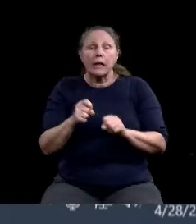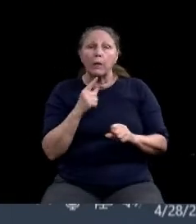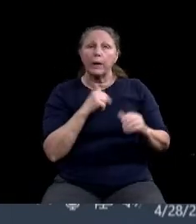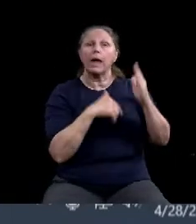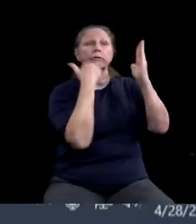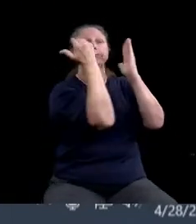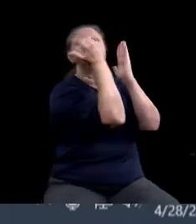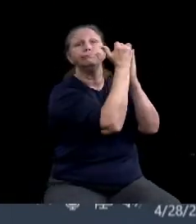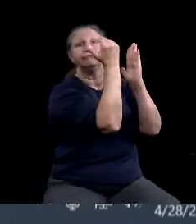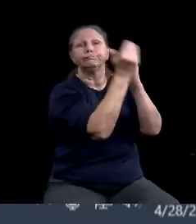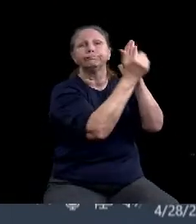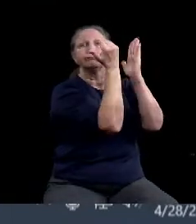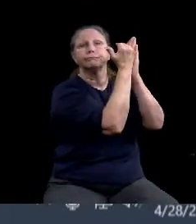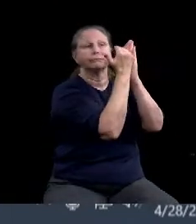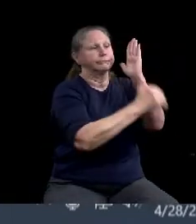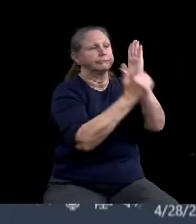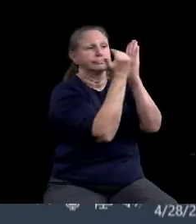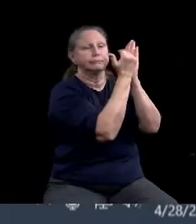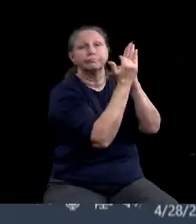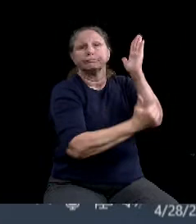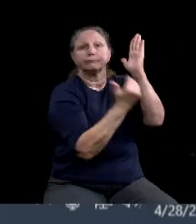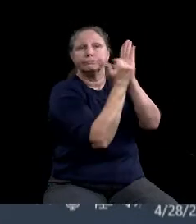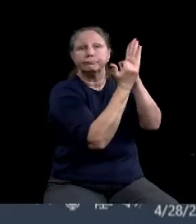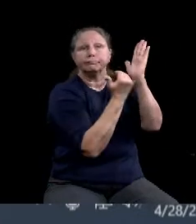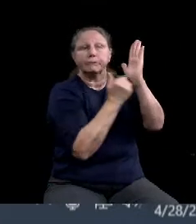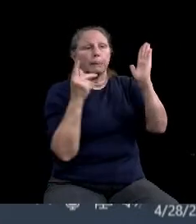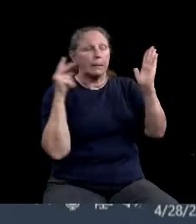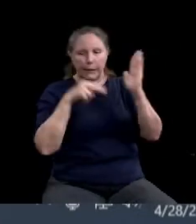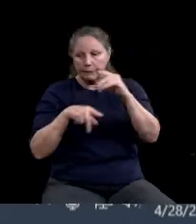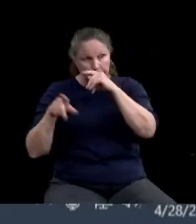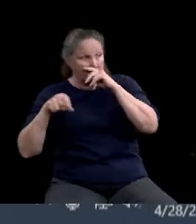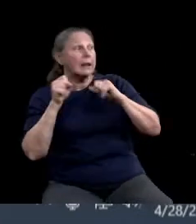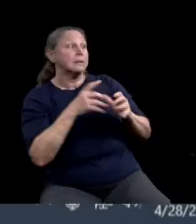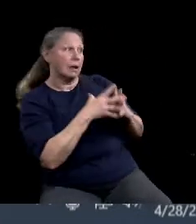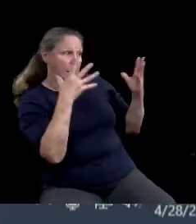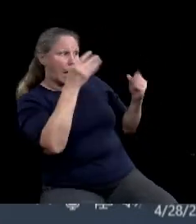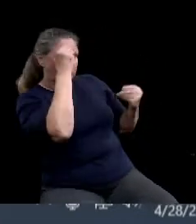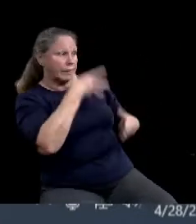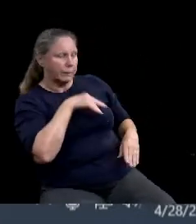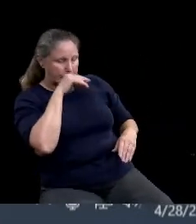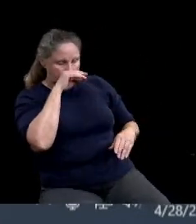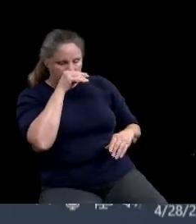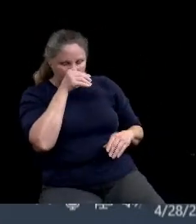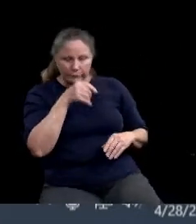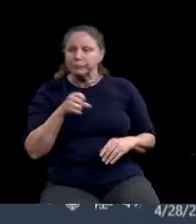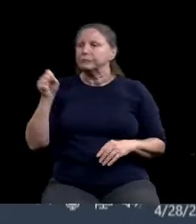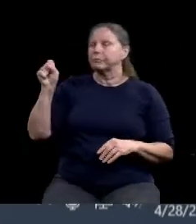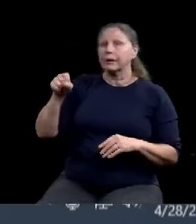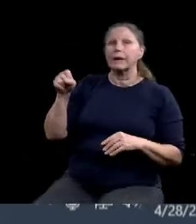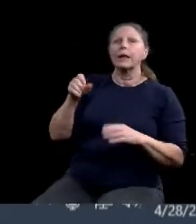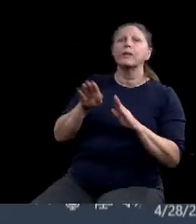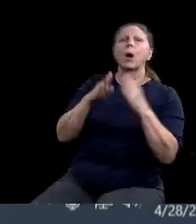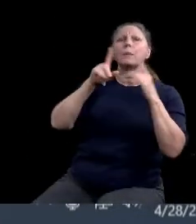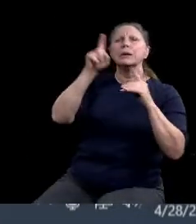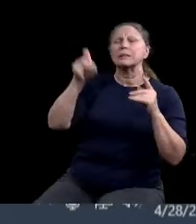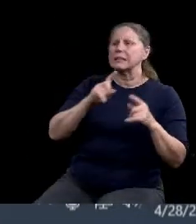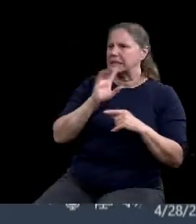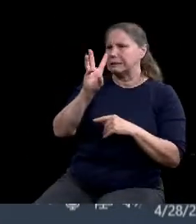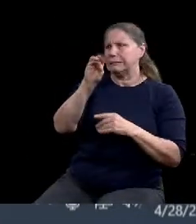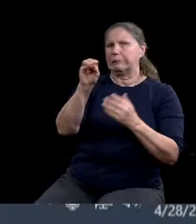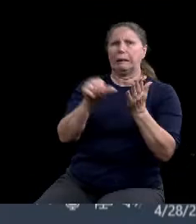where we can. Because that's a lot. Yeah, because, because, because the Open Texas plan is about 60 something pages. so just having a, a good brief,